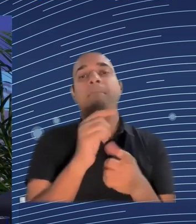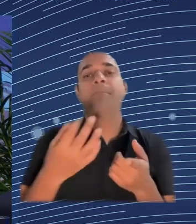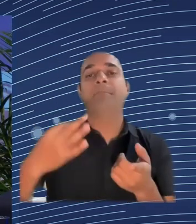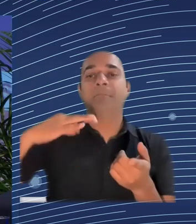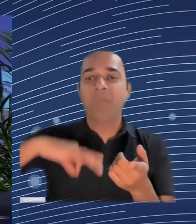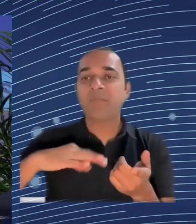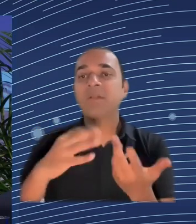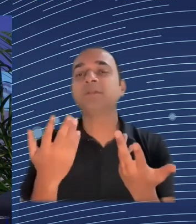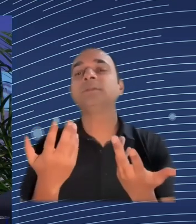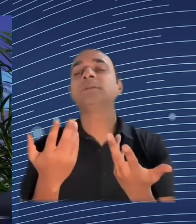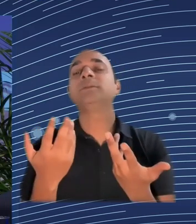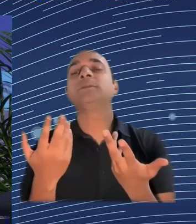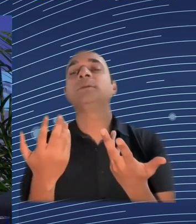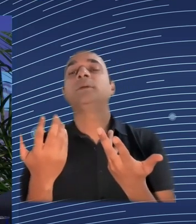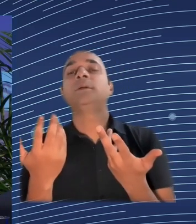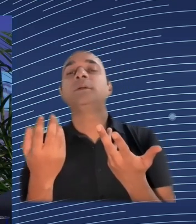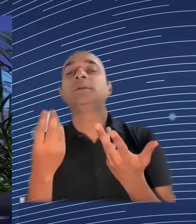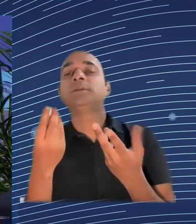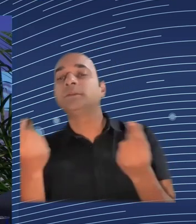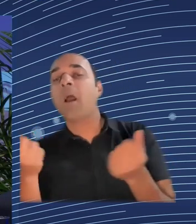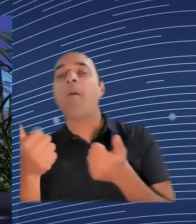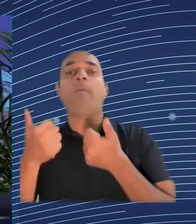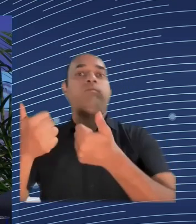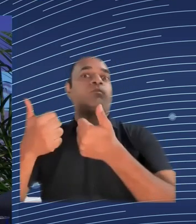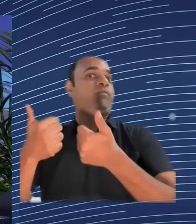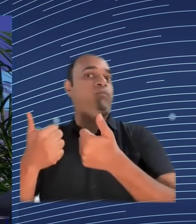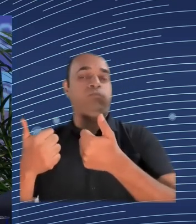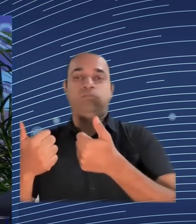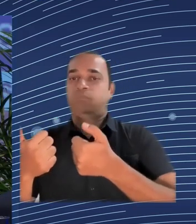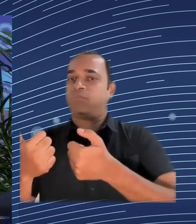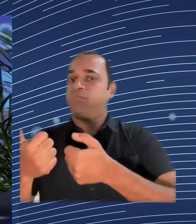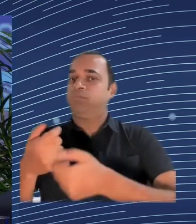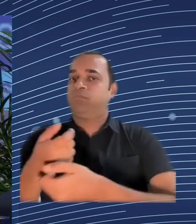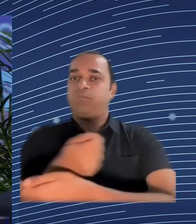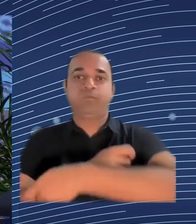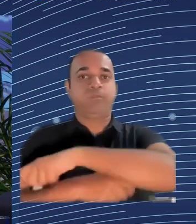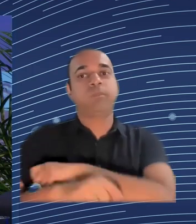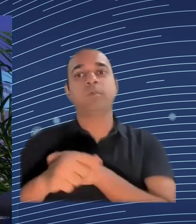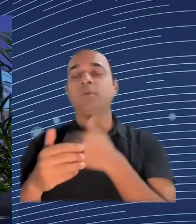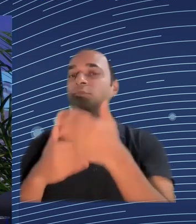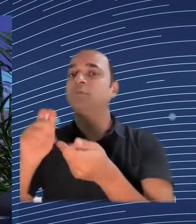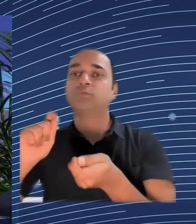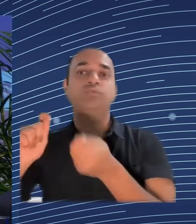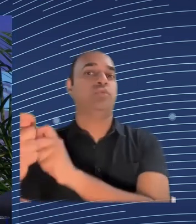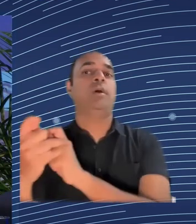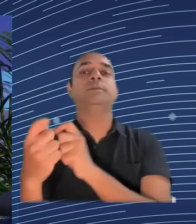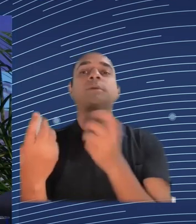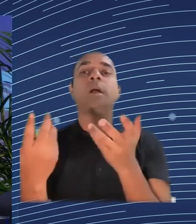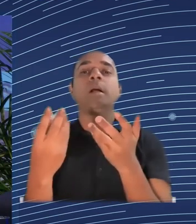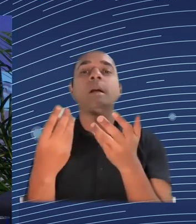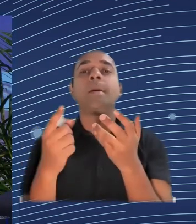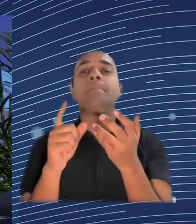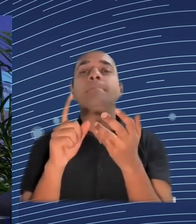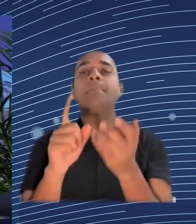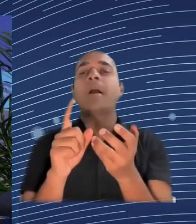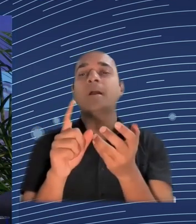approaches or ways of pushing forward reforms. I'm thinking right now of the fact that, coming back somehow to the topic